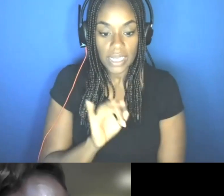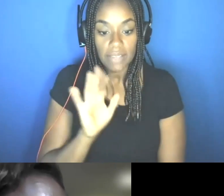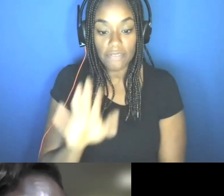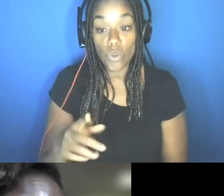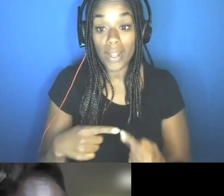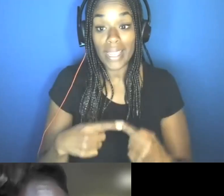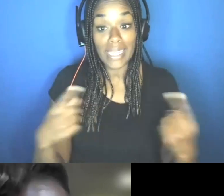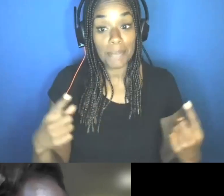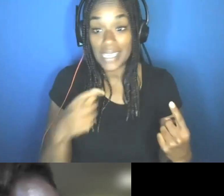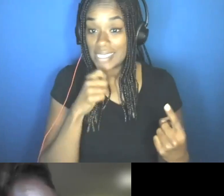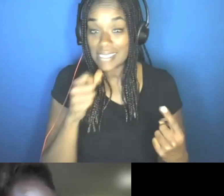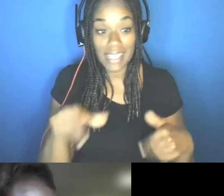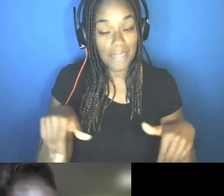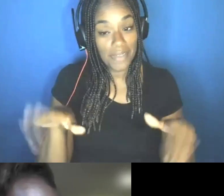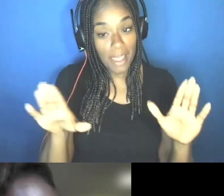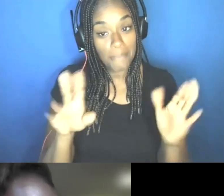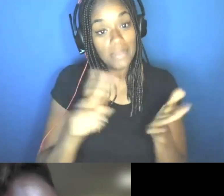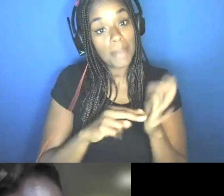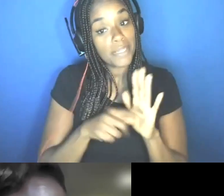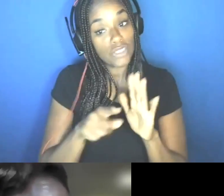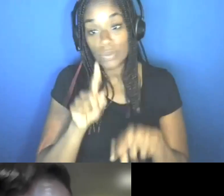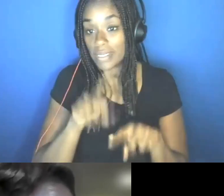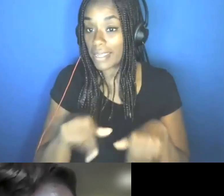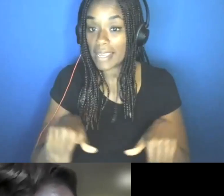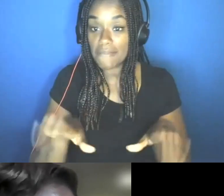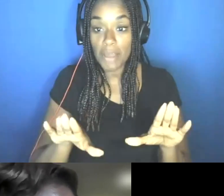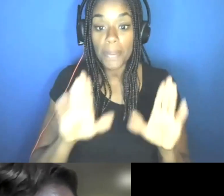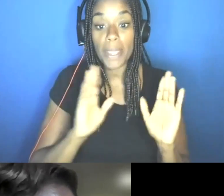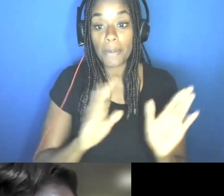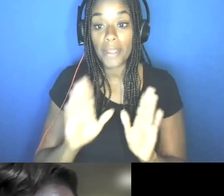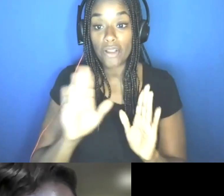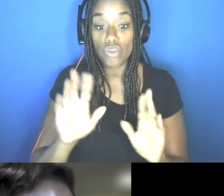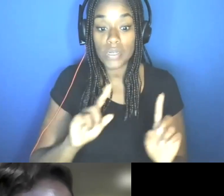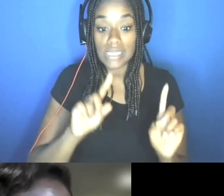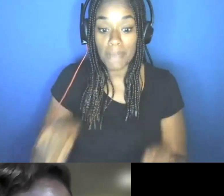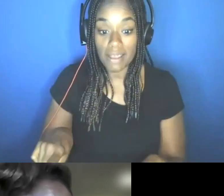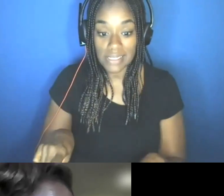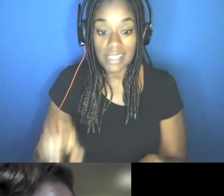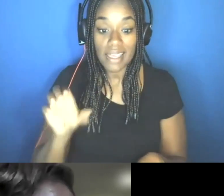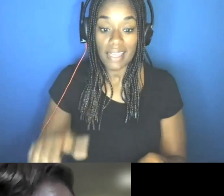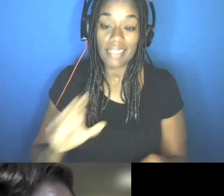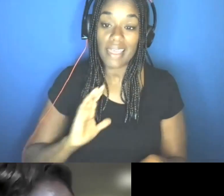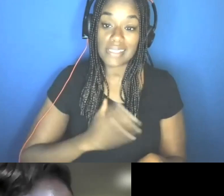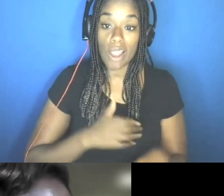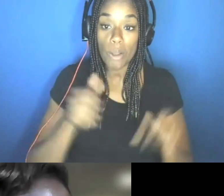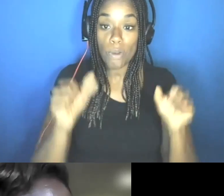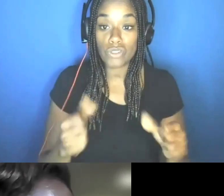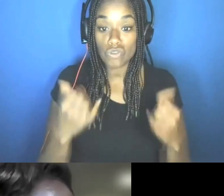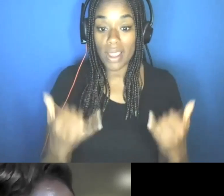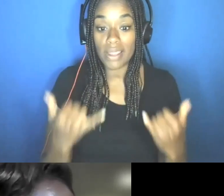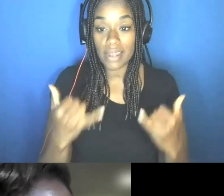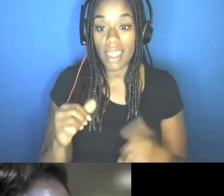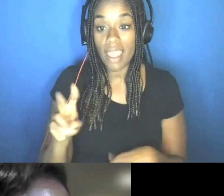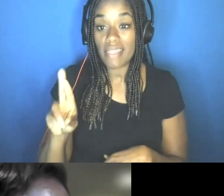up in preparing your response. So that's our poster right now in the city. Uh, the virus is more aggressive. There are new